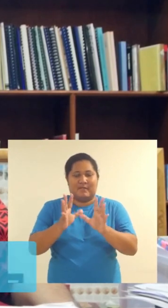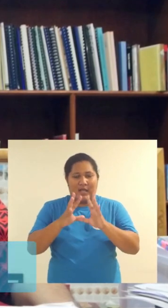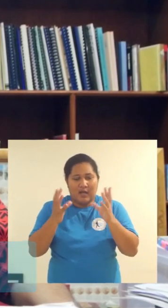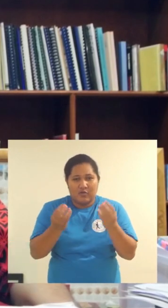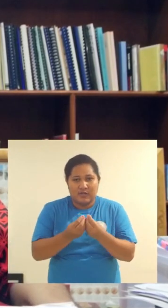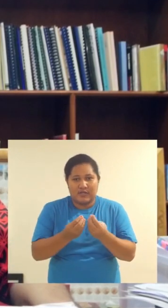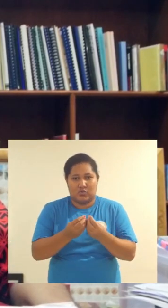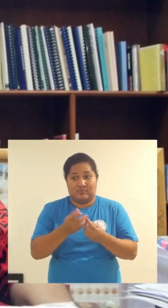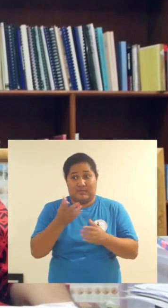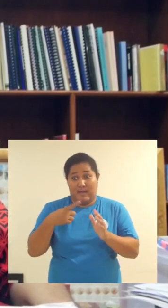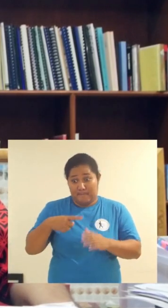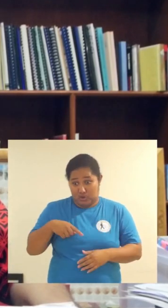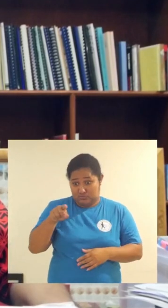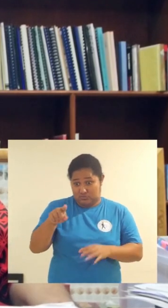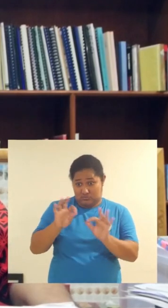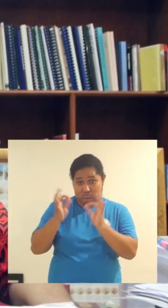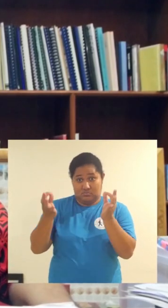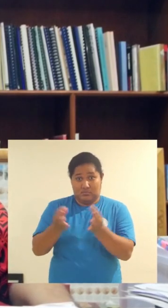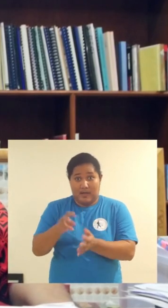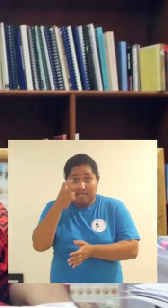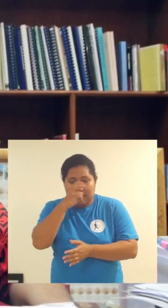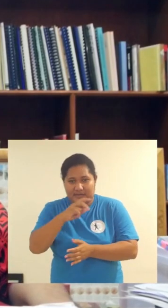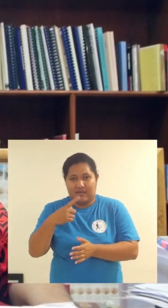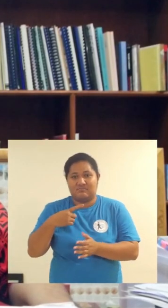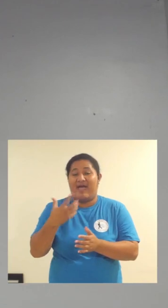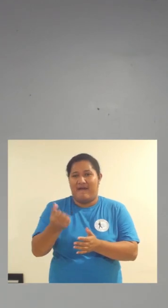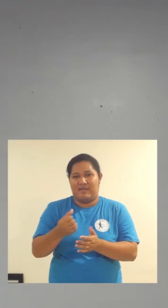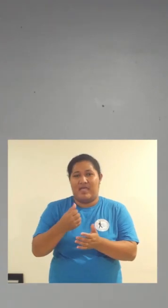I've heard about the same thing.